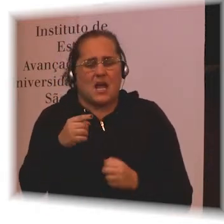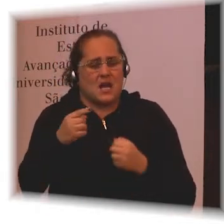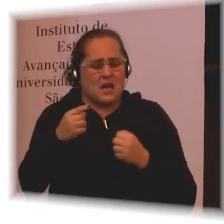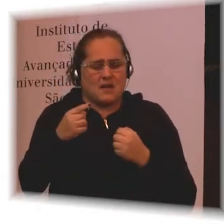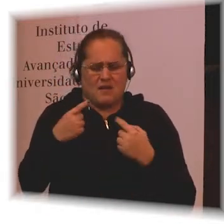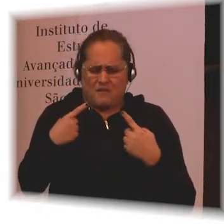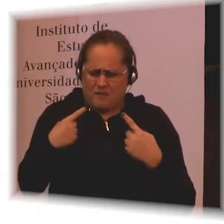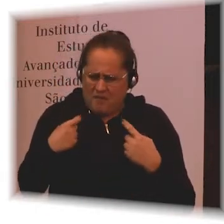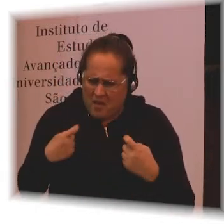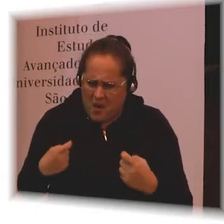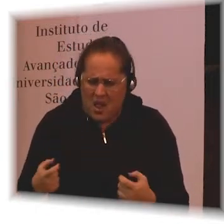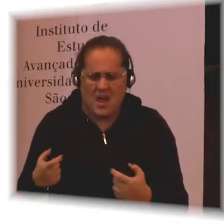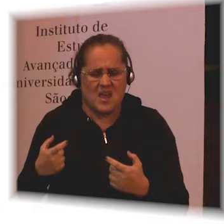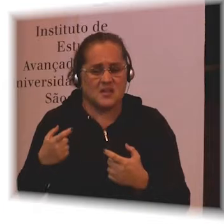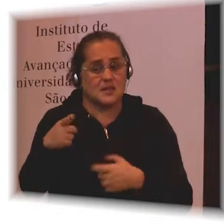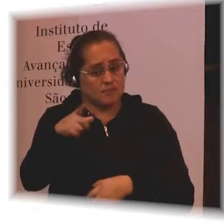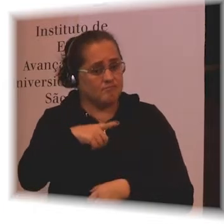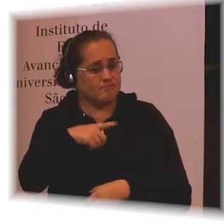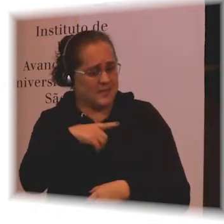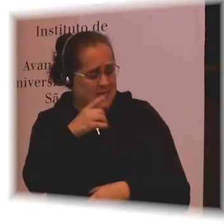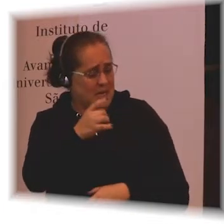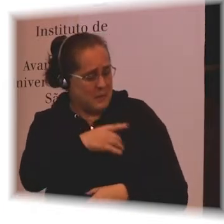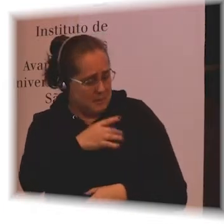because of beliefs around people with albinism.